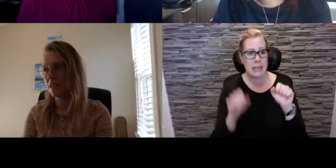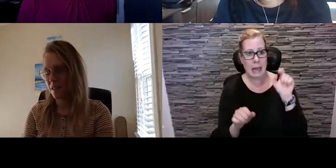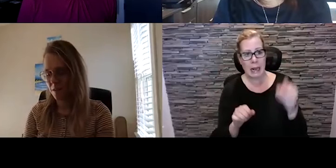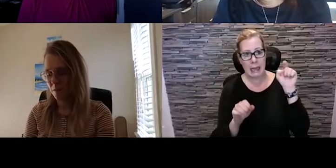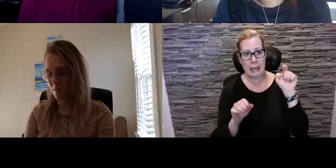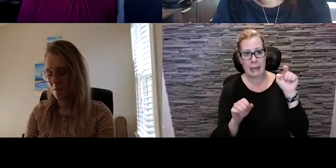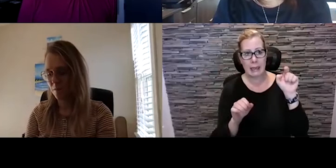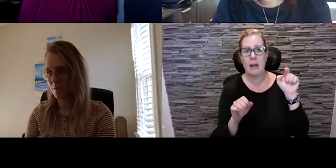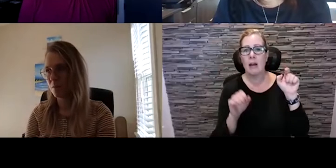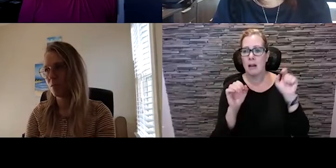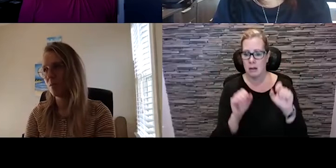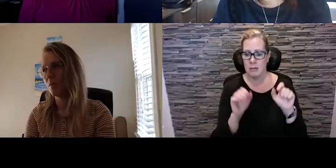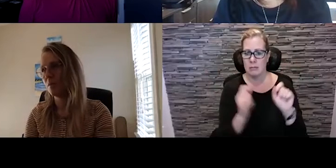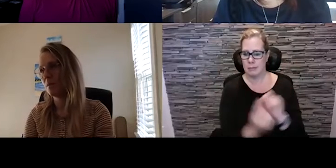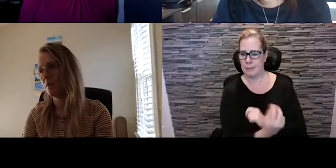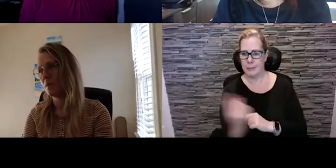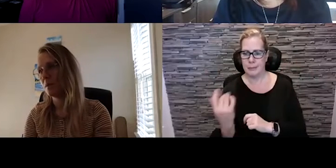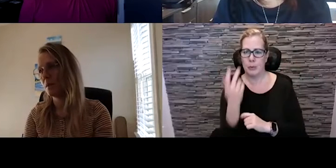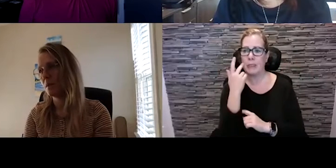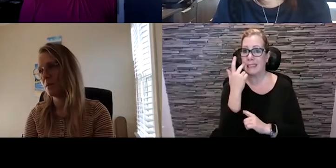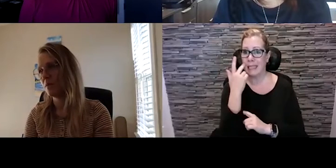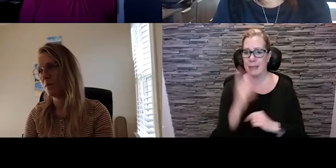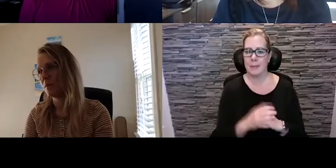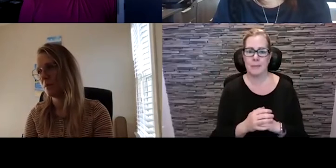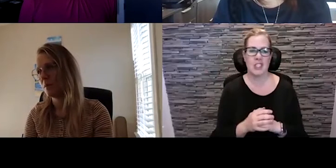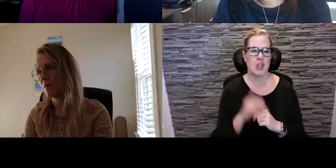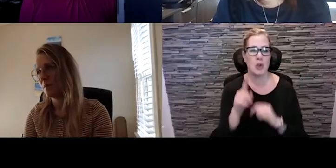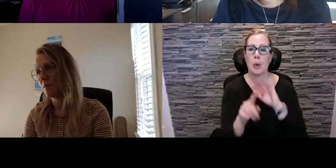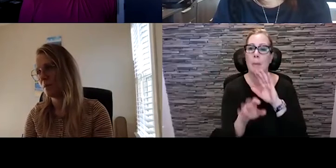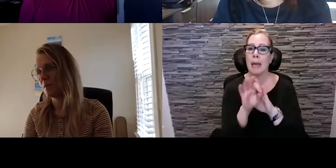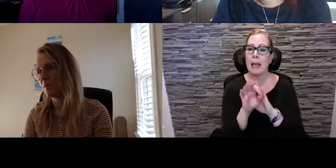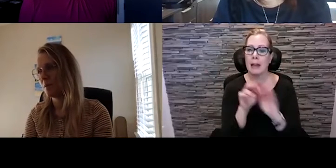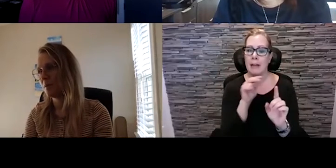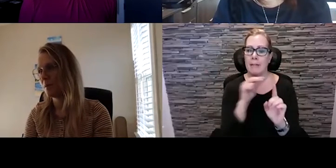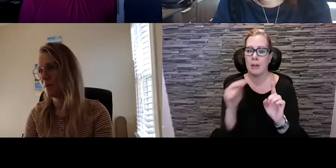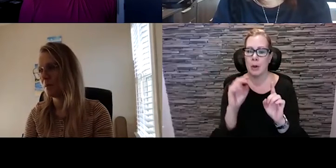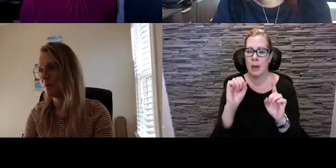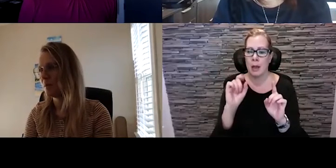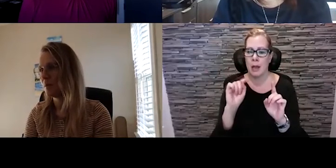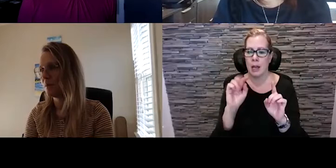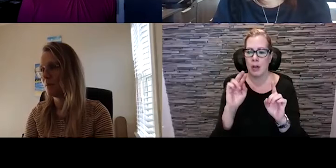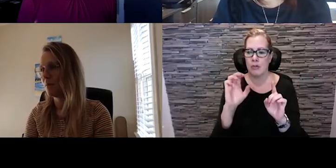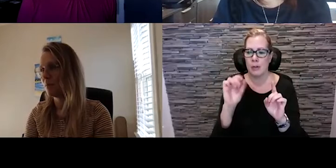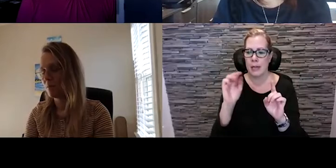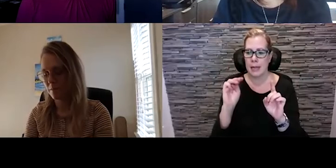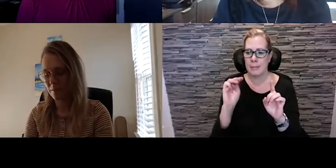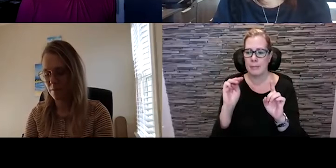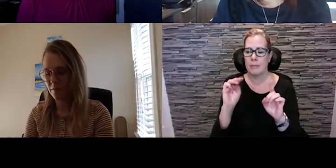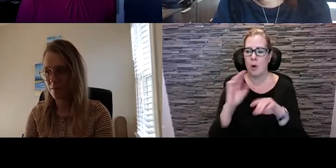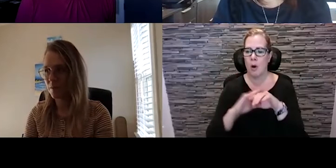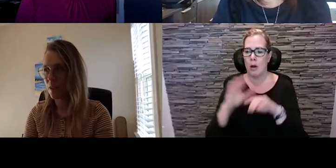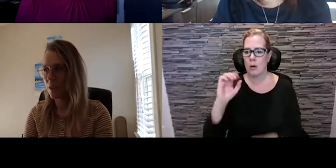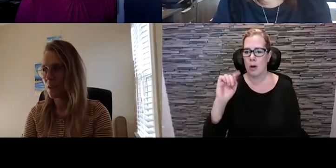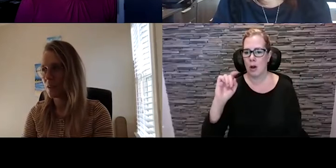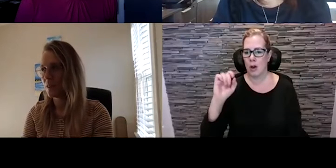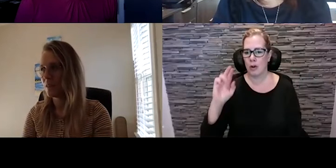will activate it. What you would do is choose View Stream on Otter AI Notes and that will open an additional browser